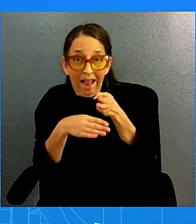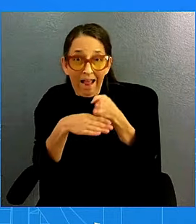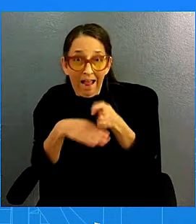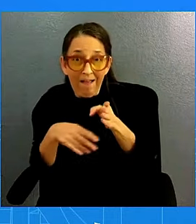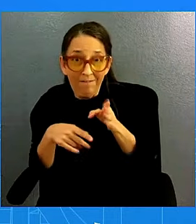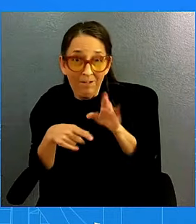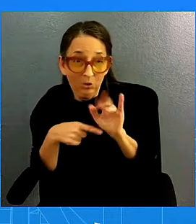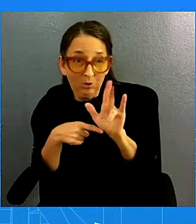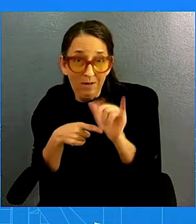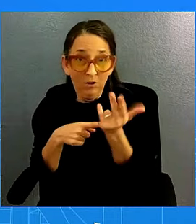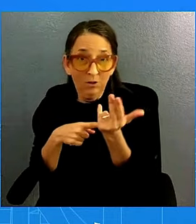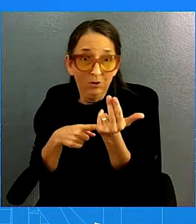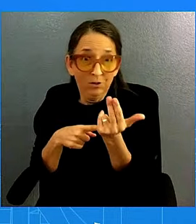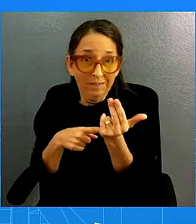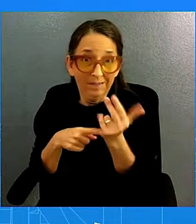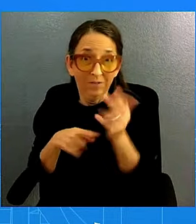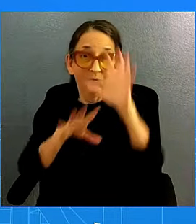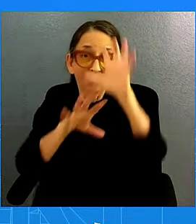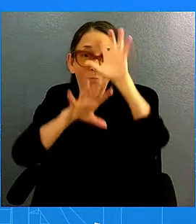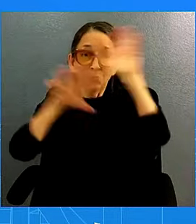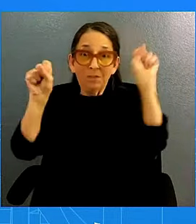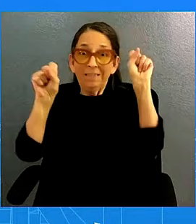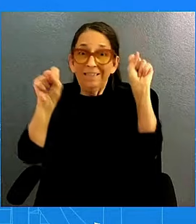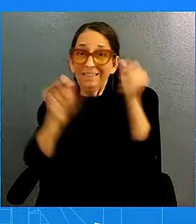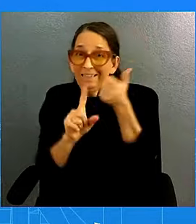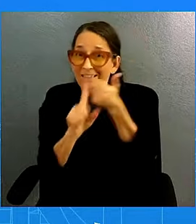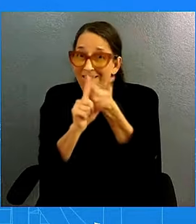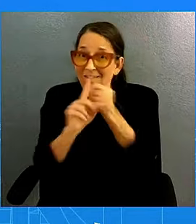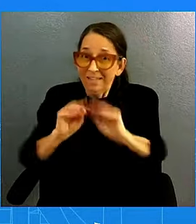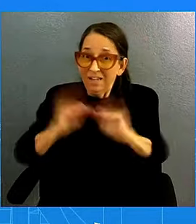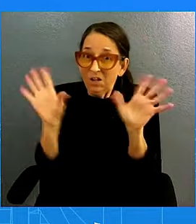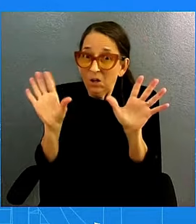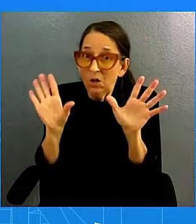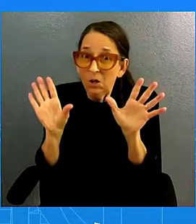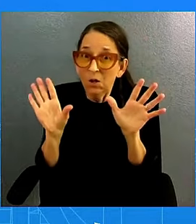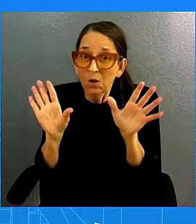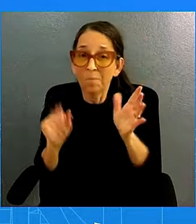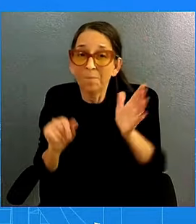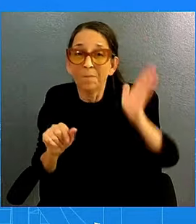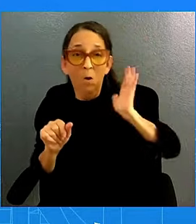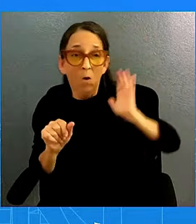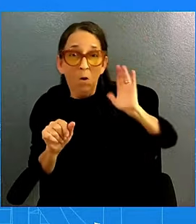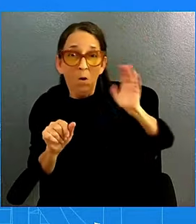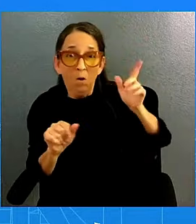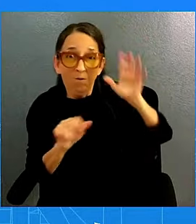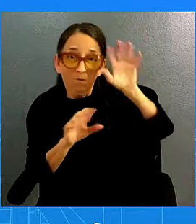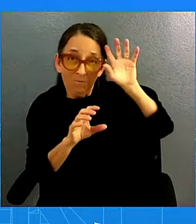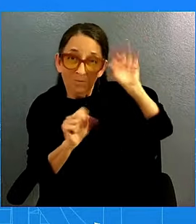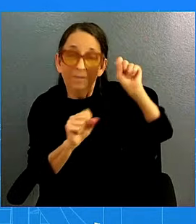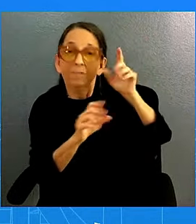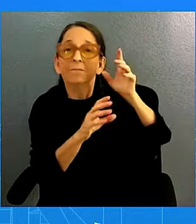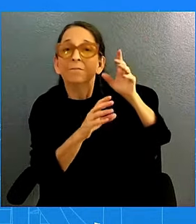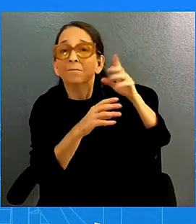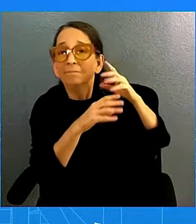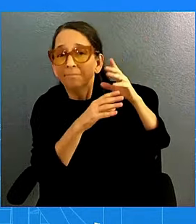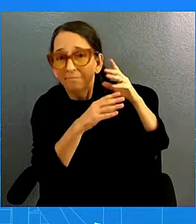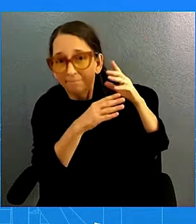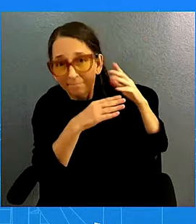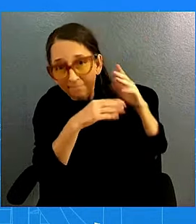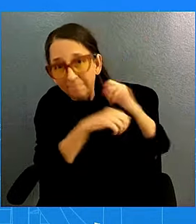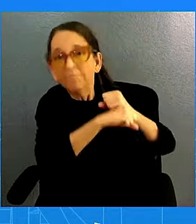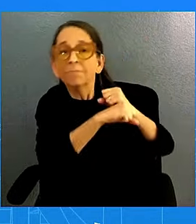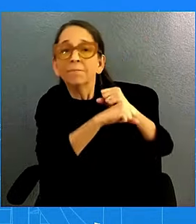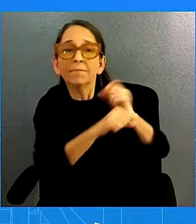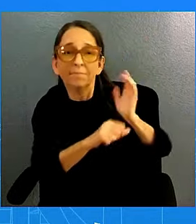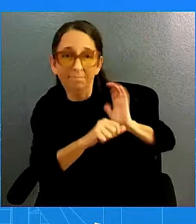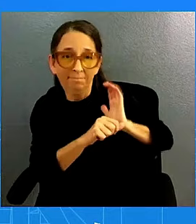He wanted to make sure that the former President should have the highest level of protection. That's what he offered by the Secret Service. That's what